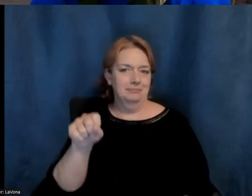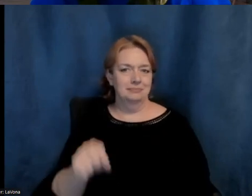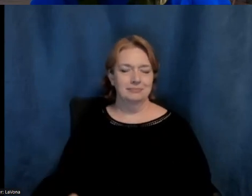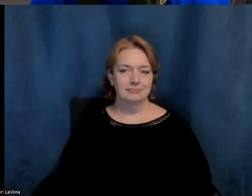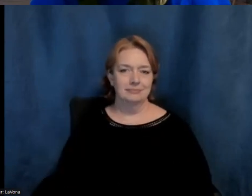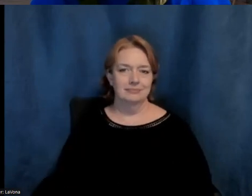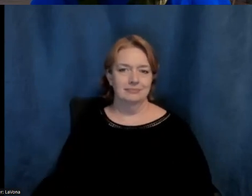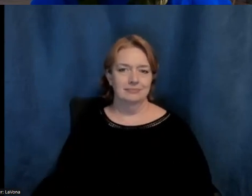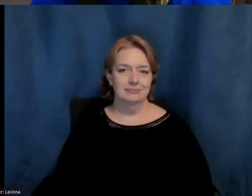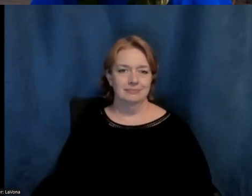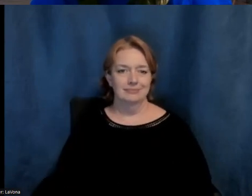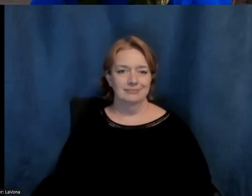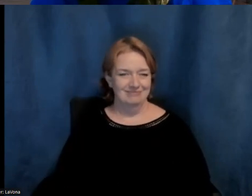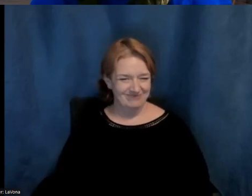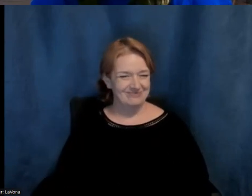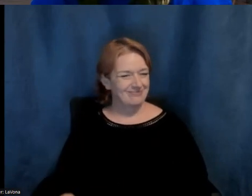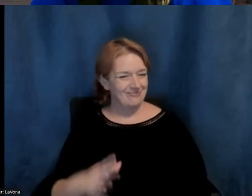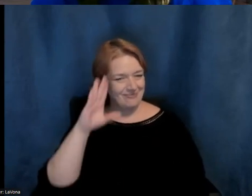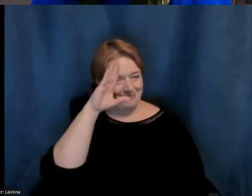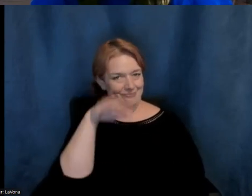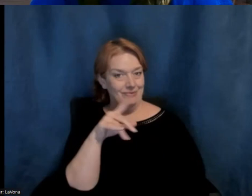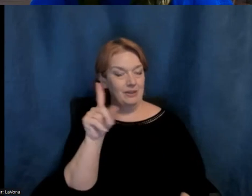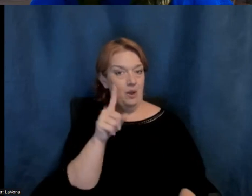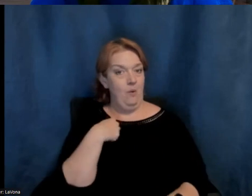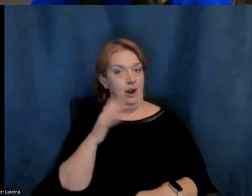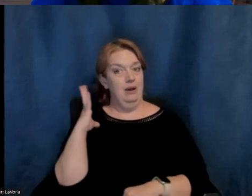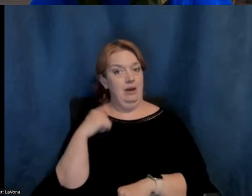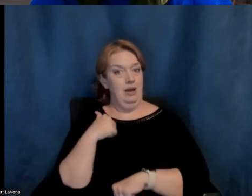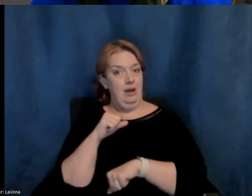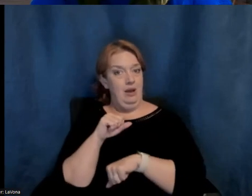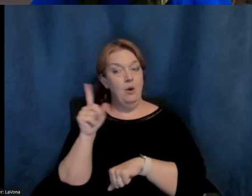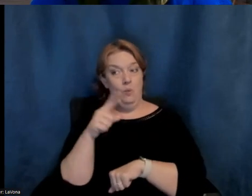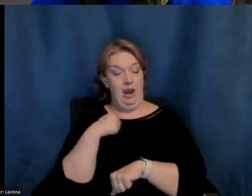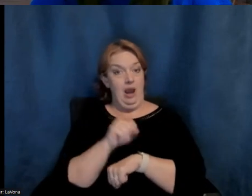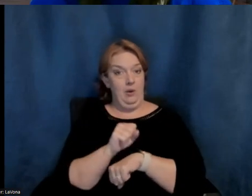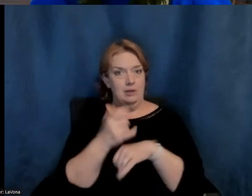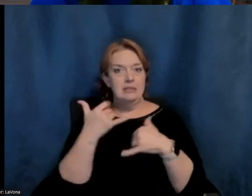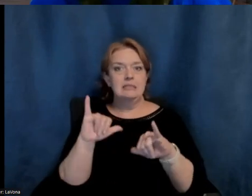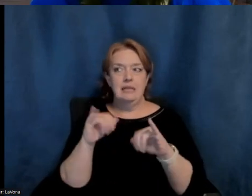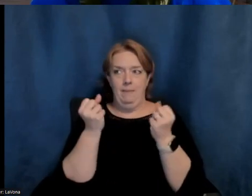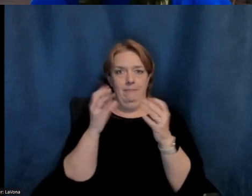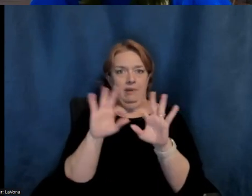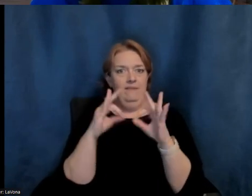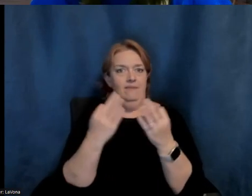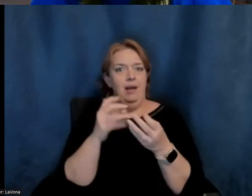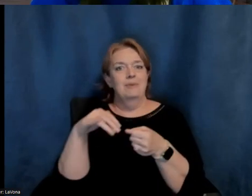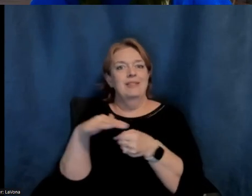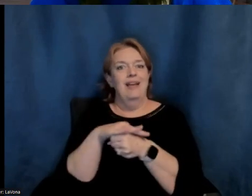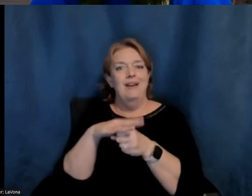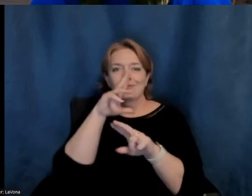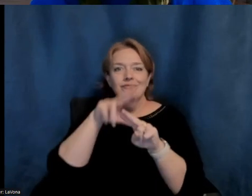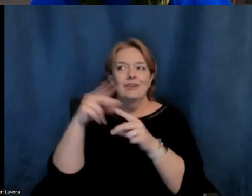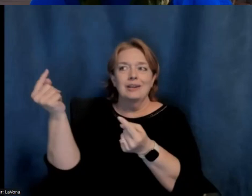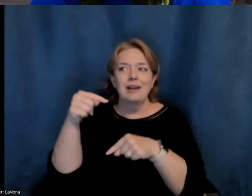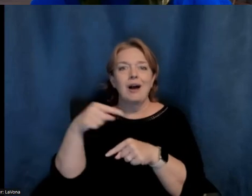awesome that we can. Amazing. I know at the site I work for, there's still many family members in the area, and it's always really fun when they come and